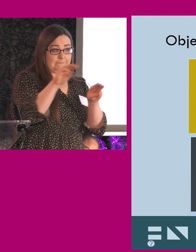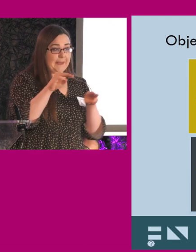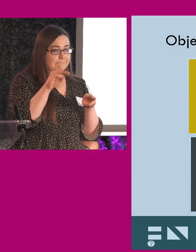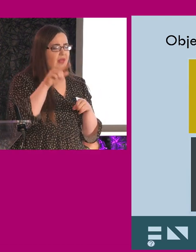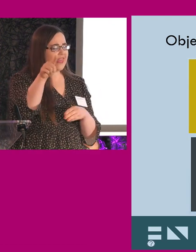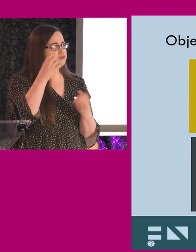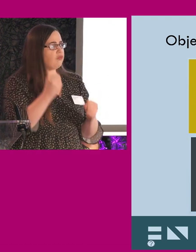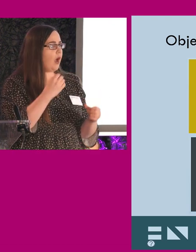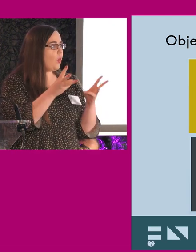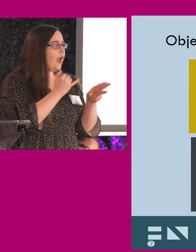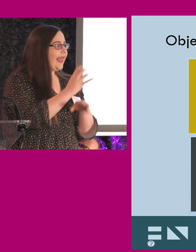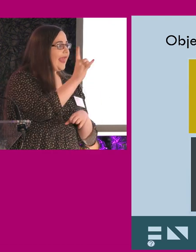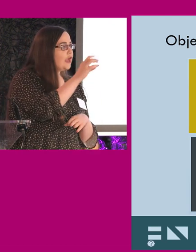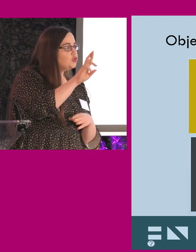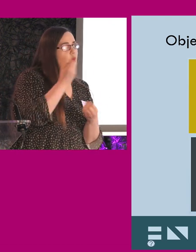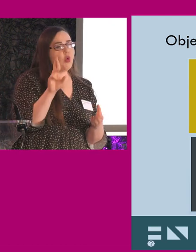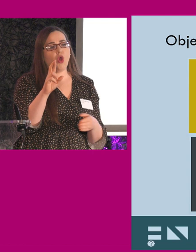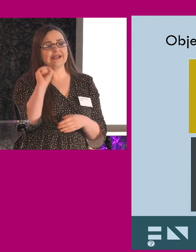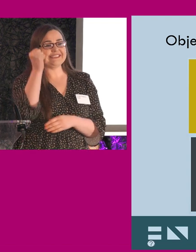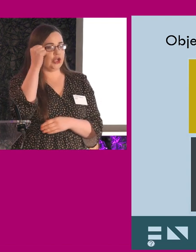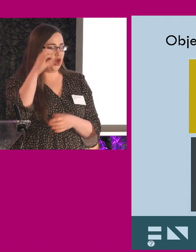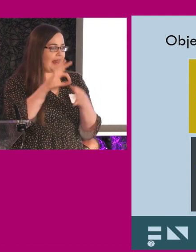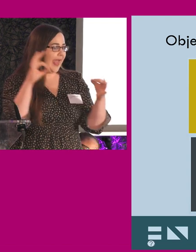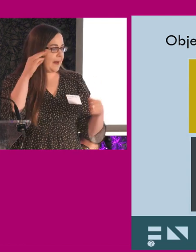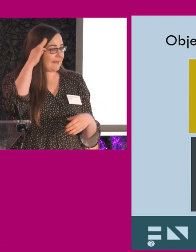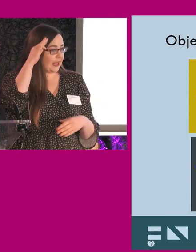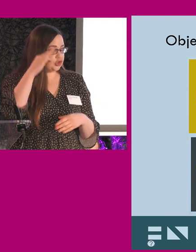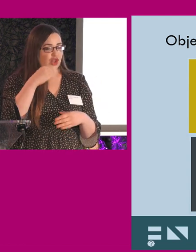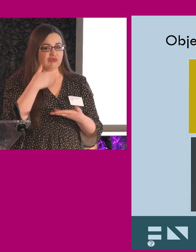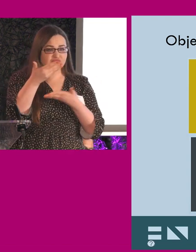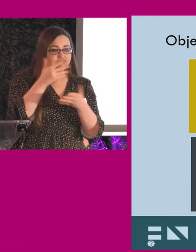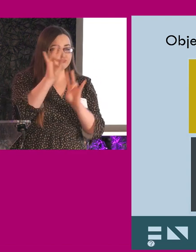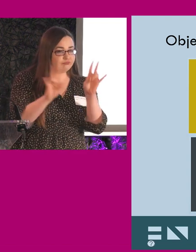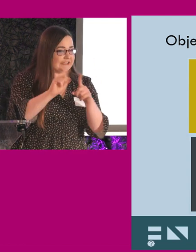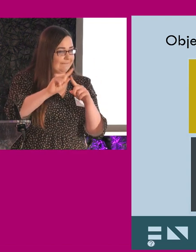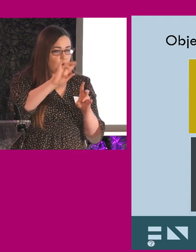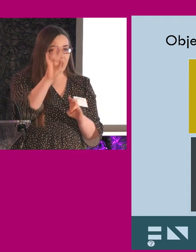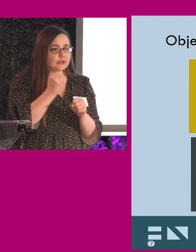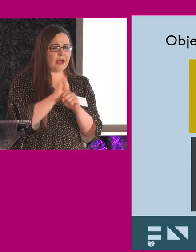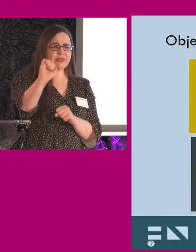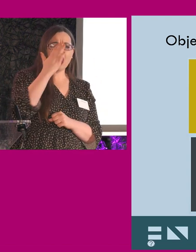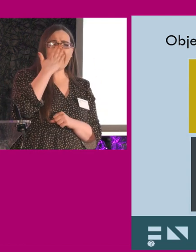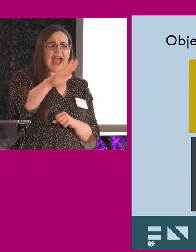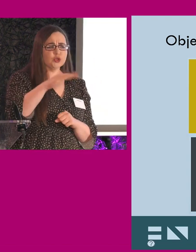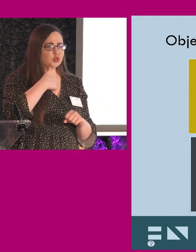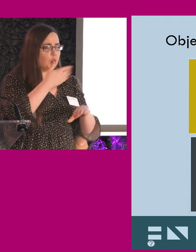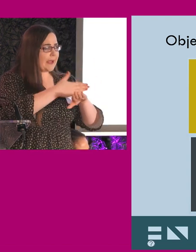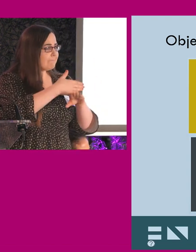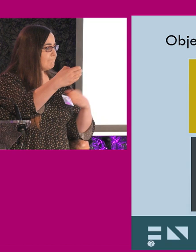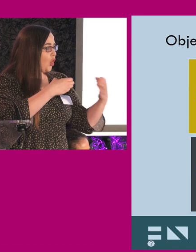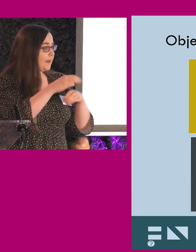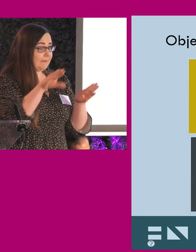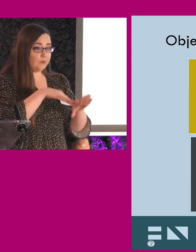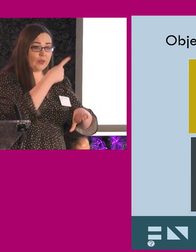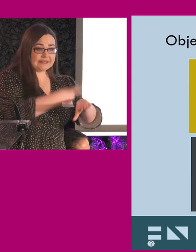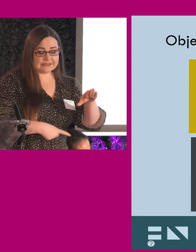survey of over 250 individuals, uh, working in HR or senior legal leaderships. Uh, there are different questions about their